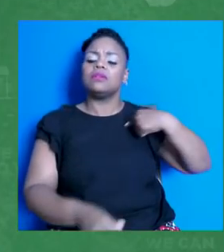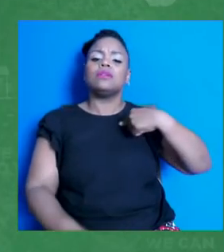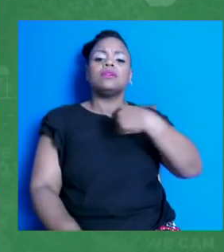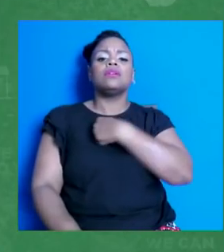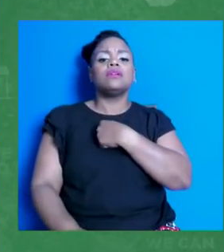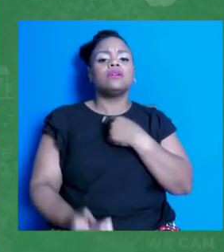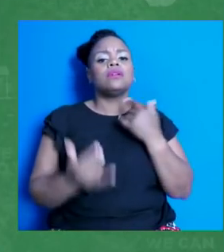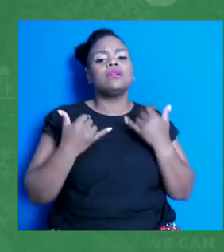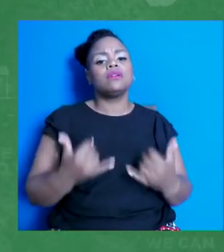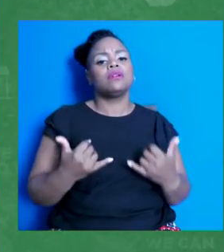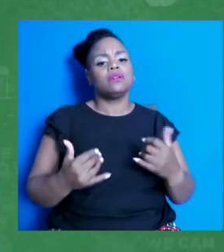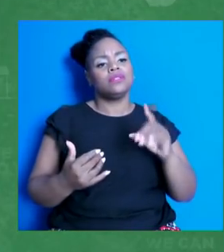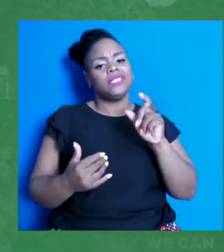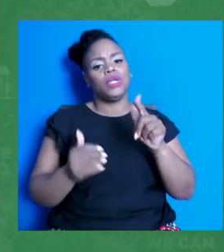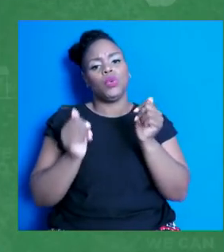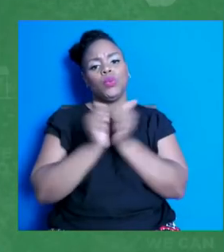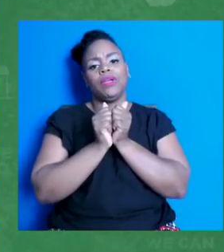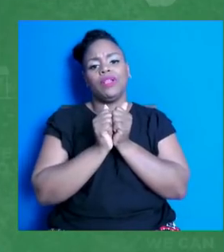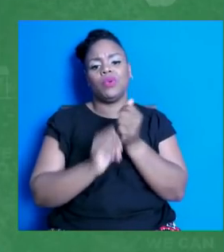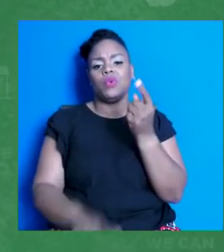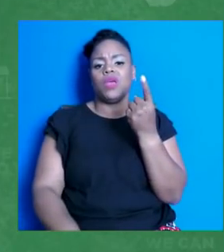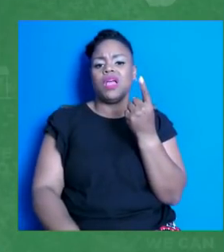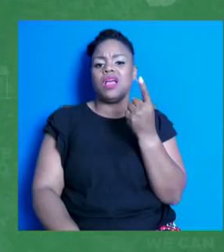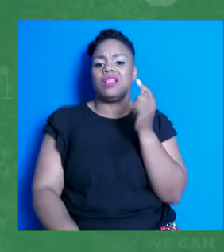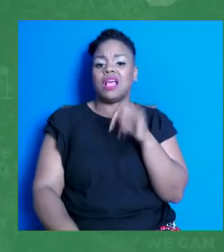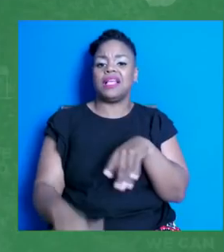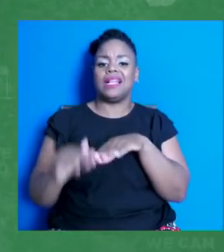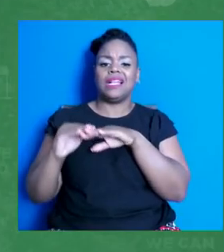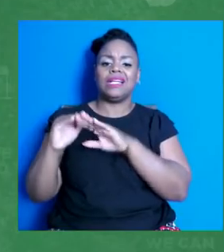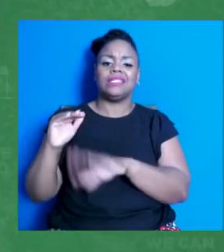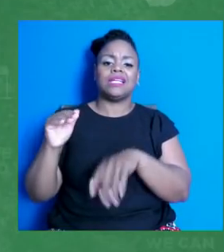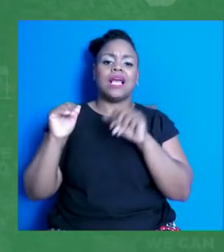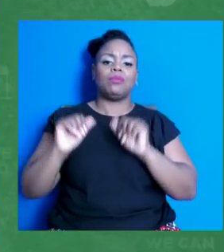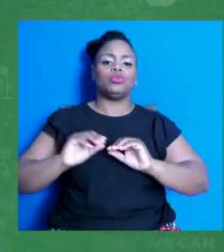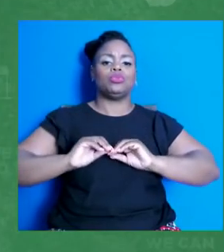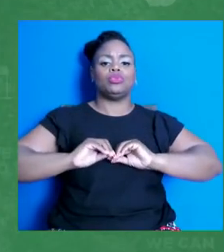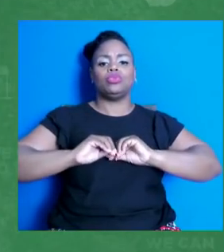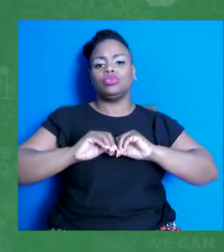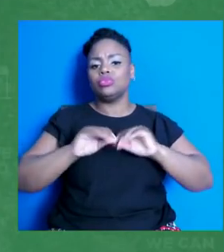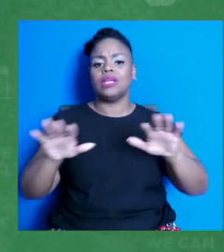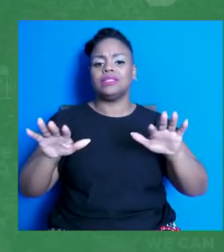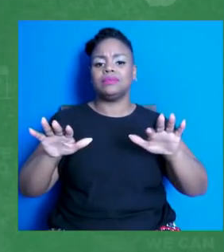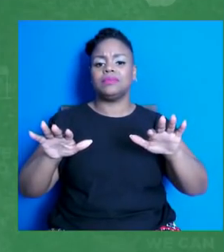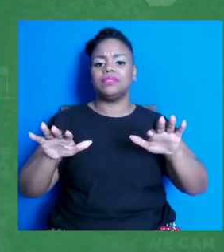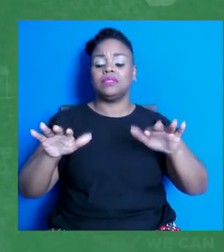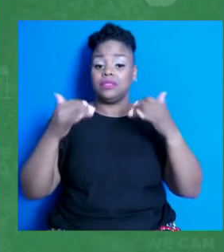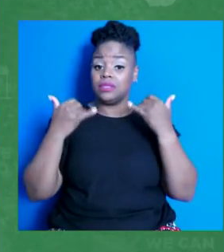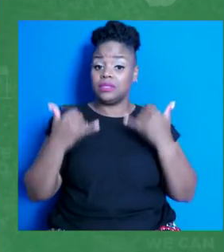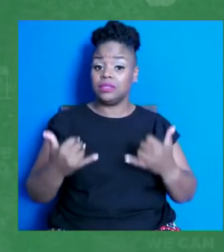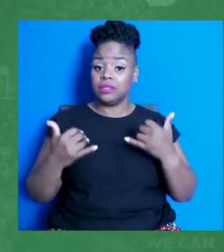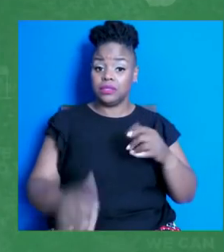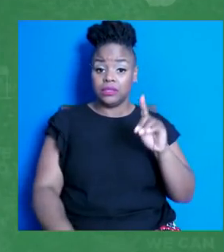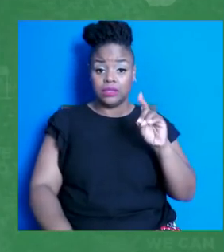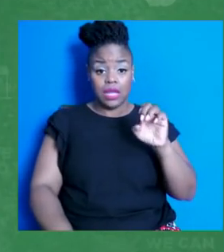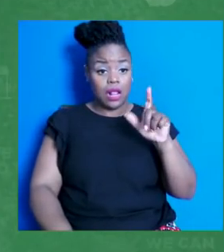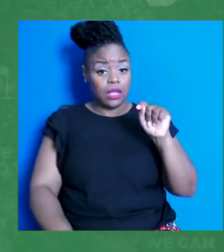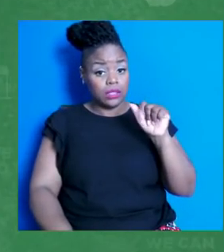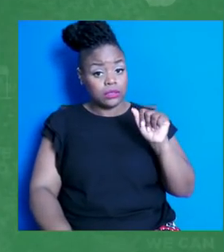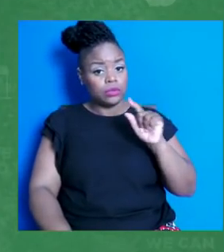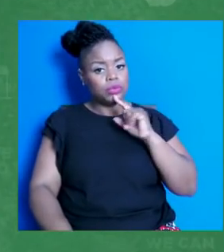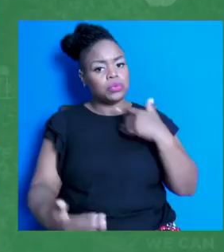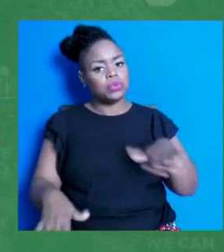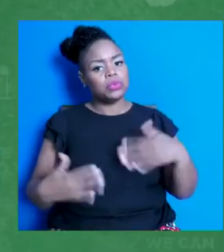much less able to transmit. This is a formidable foe. It's a variant that has a high